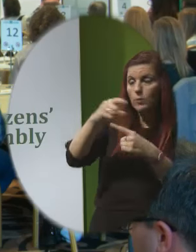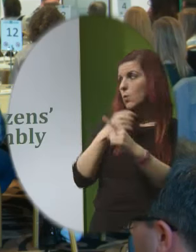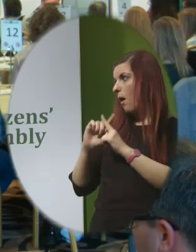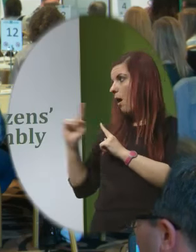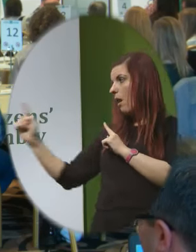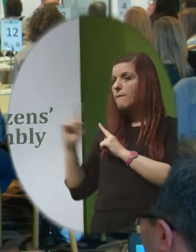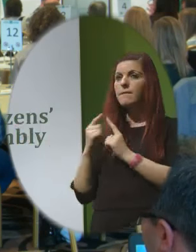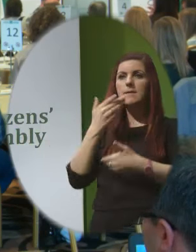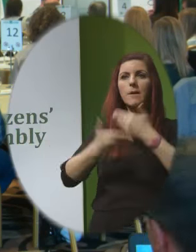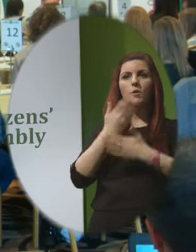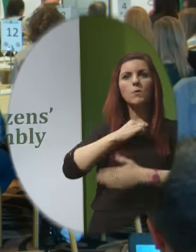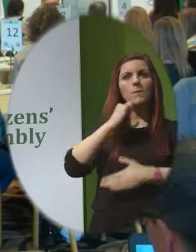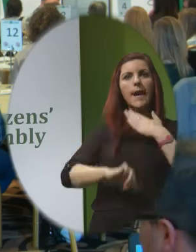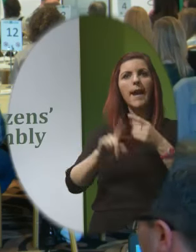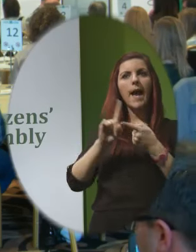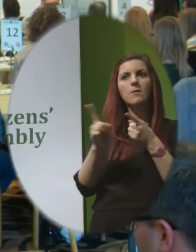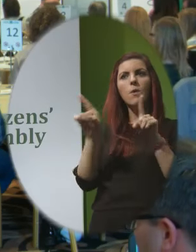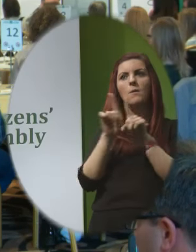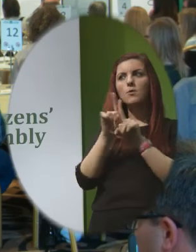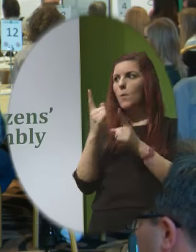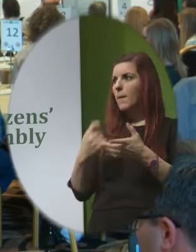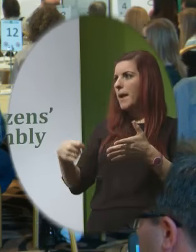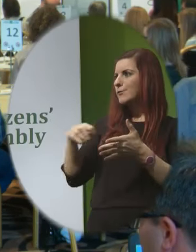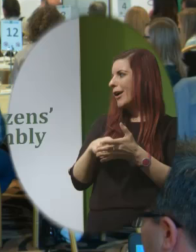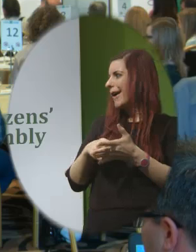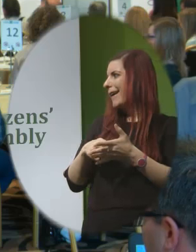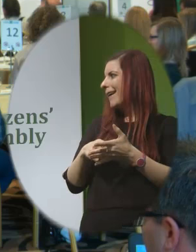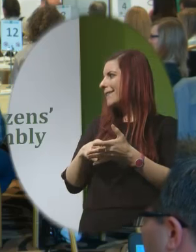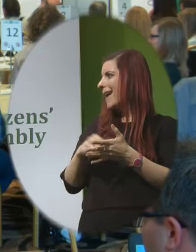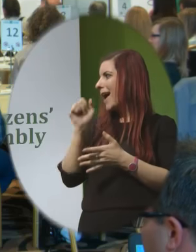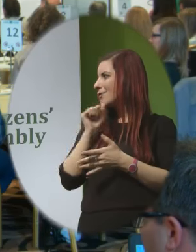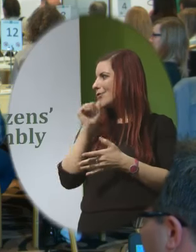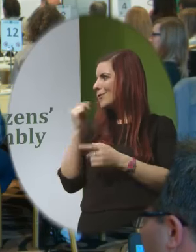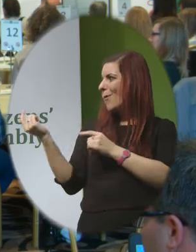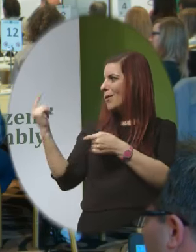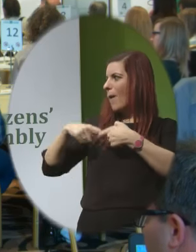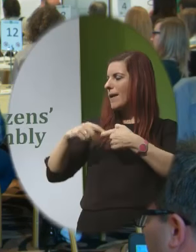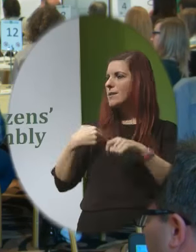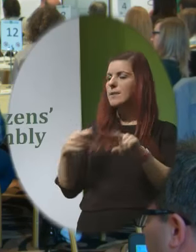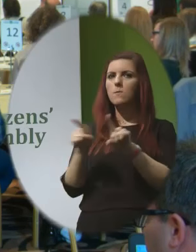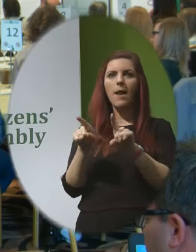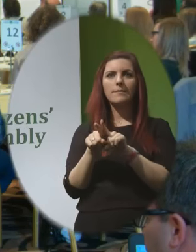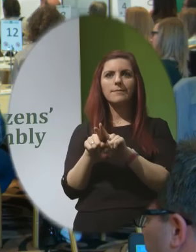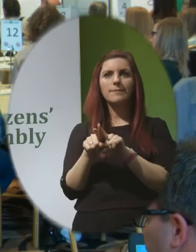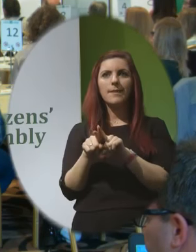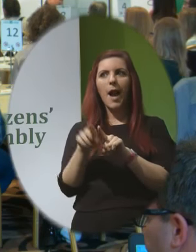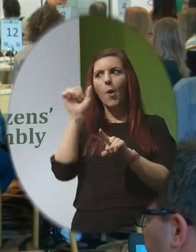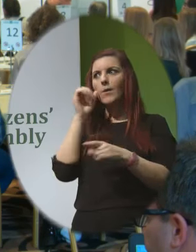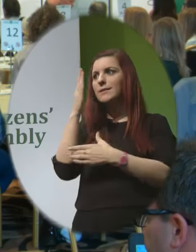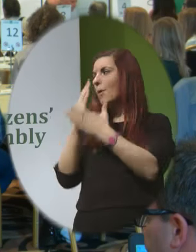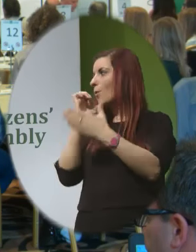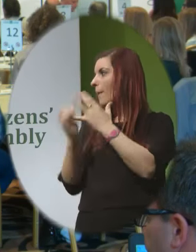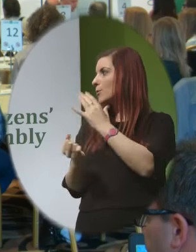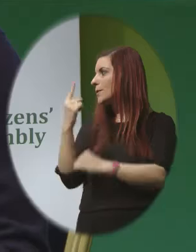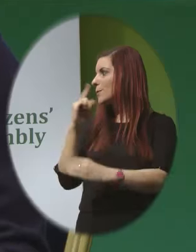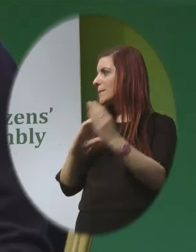And to our additional answerers Some of whom didn't get an opportunity to speak